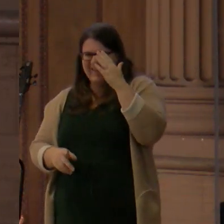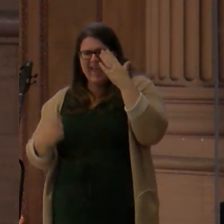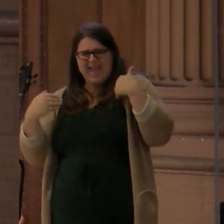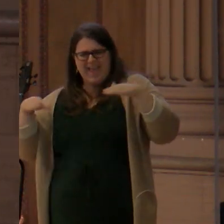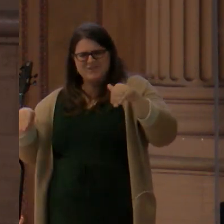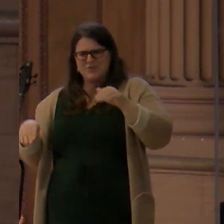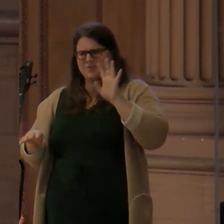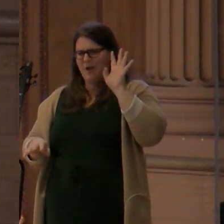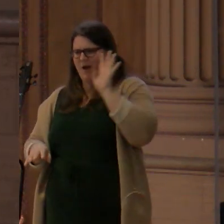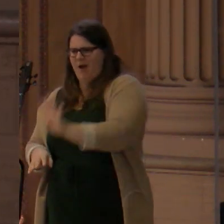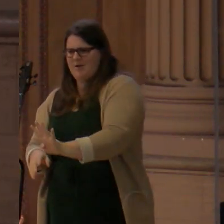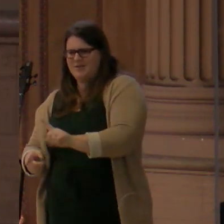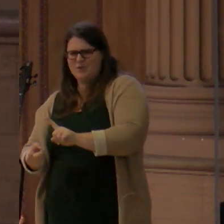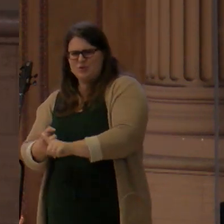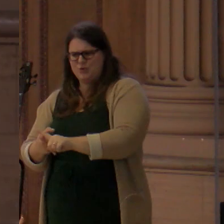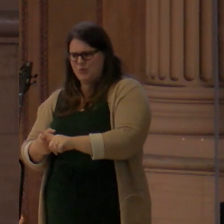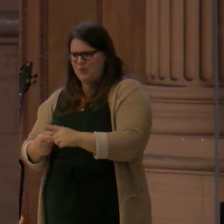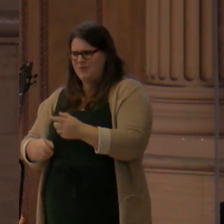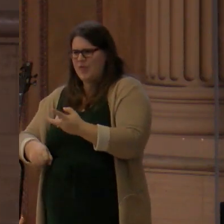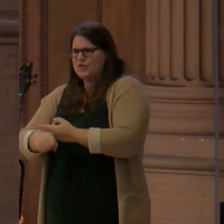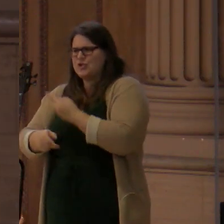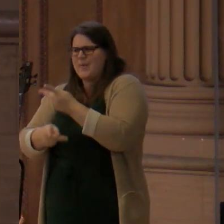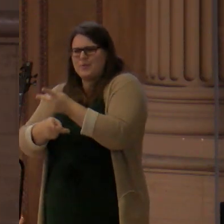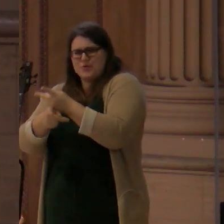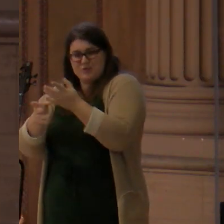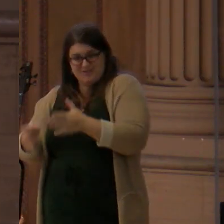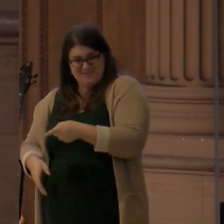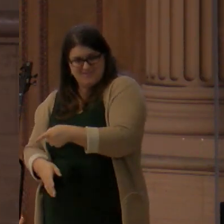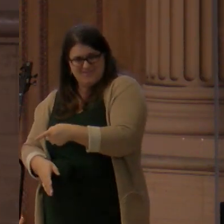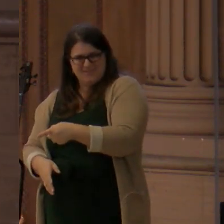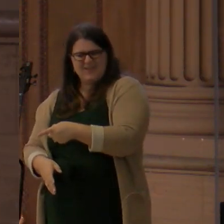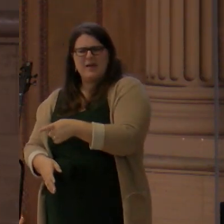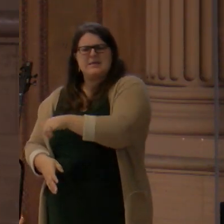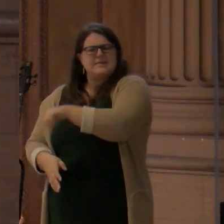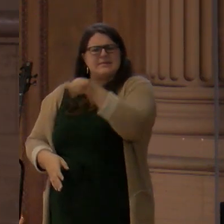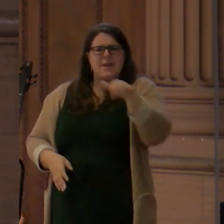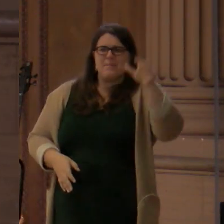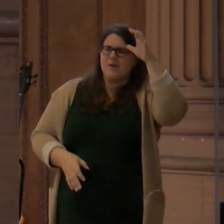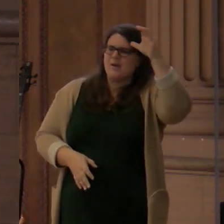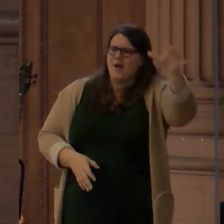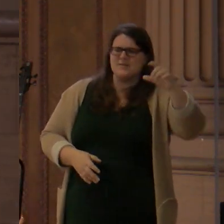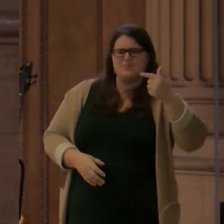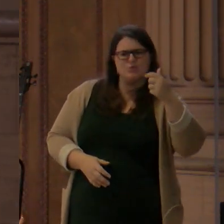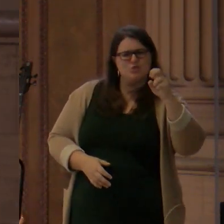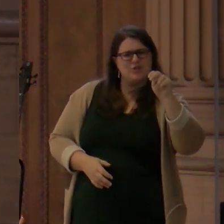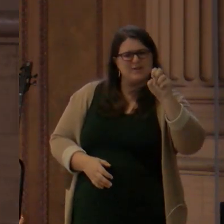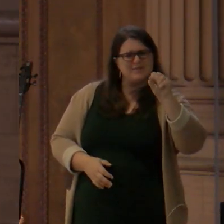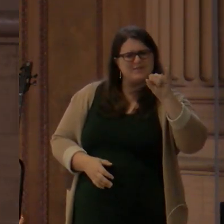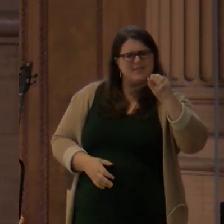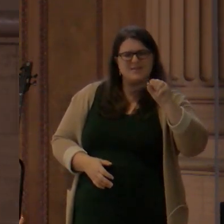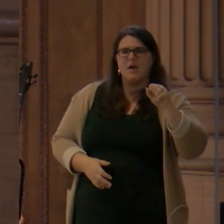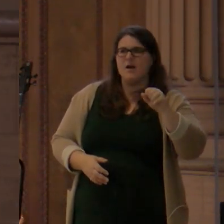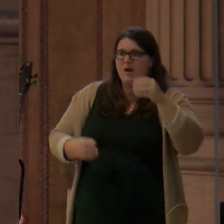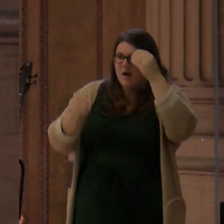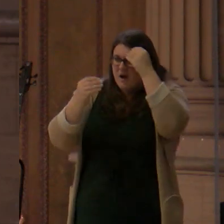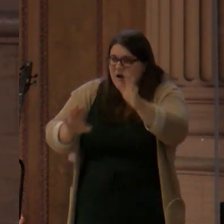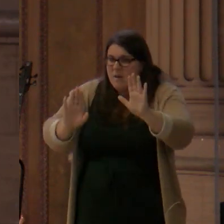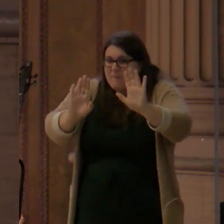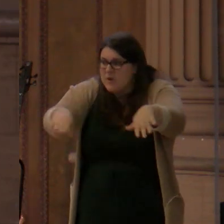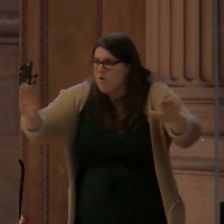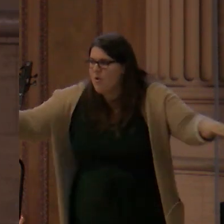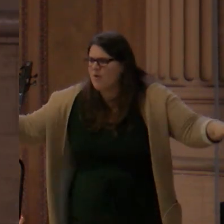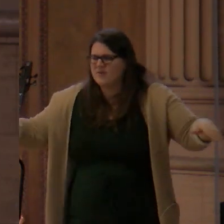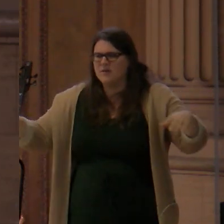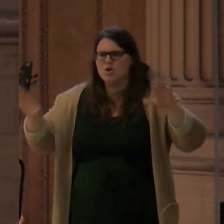And he's going to defeat the serpent and make all things right again. And in fact, theologians have called this verse in Latin, Proto